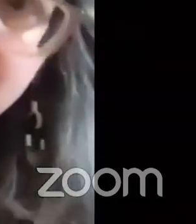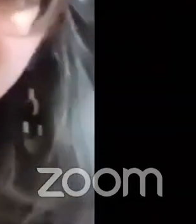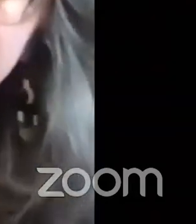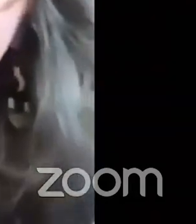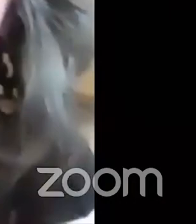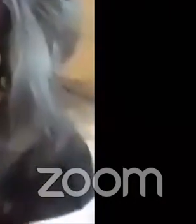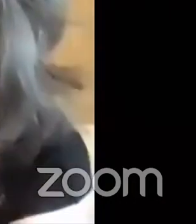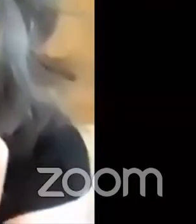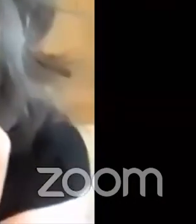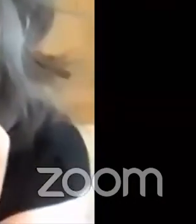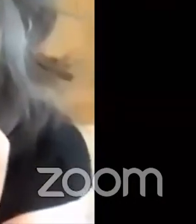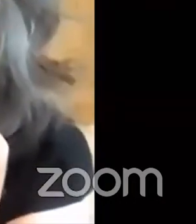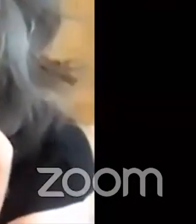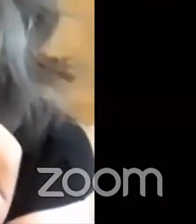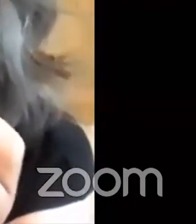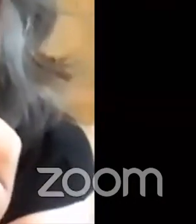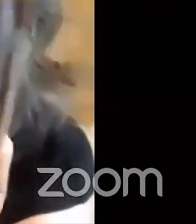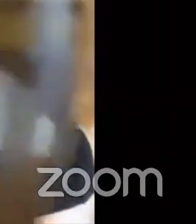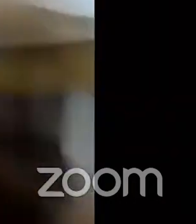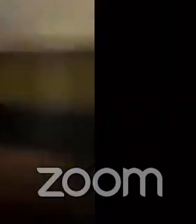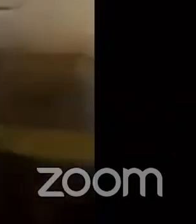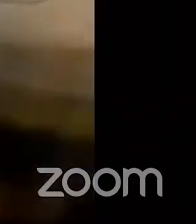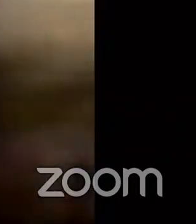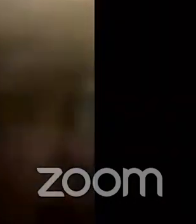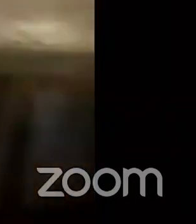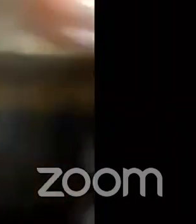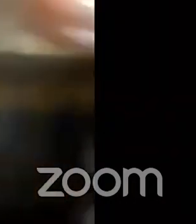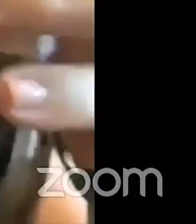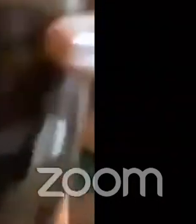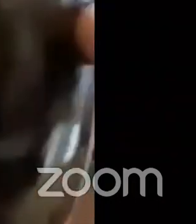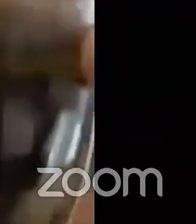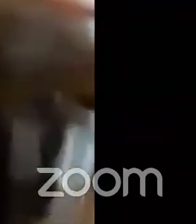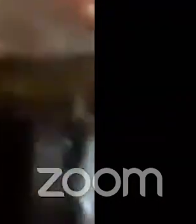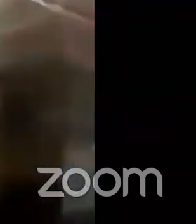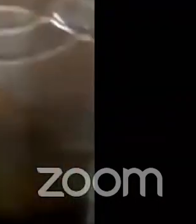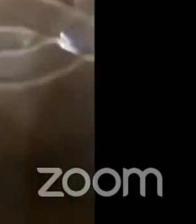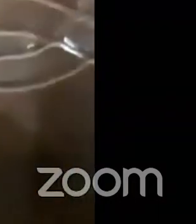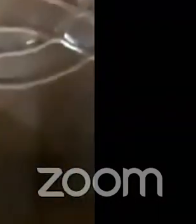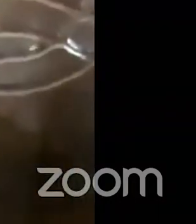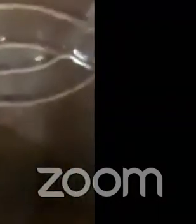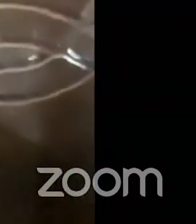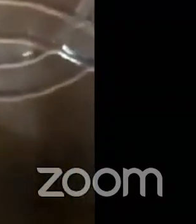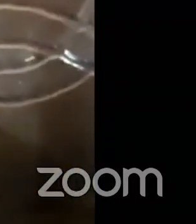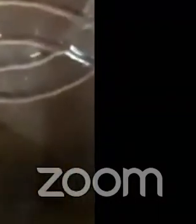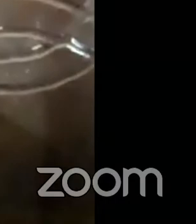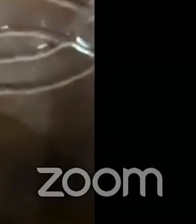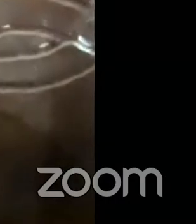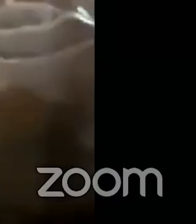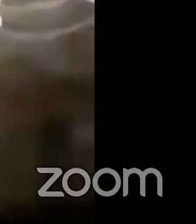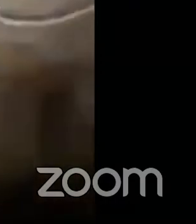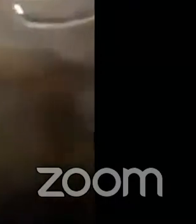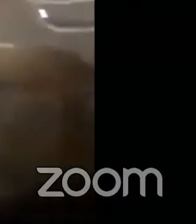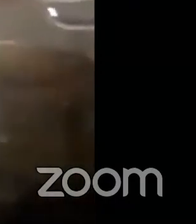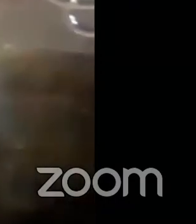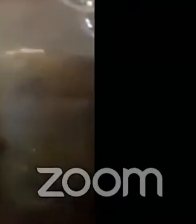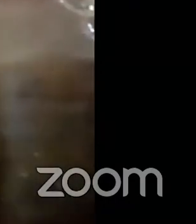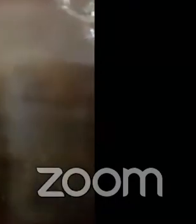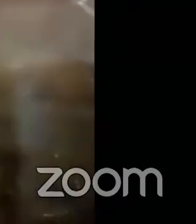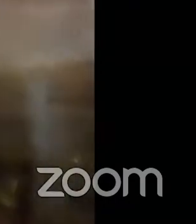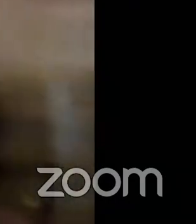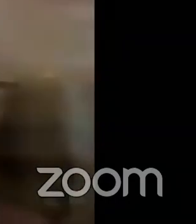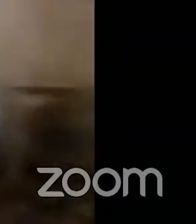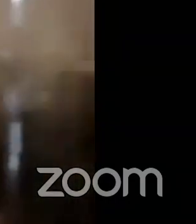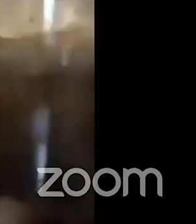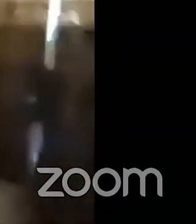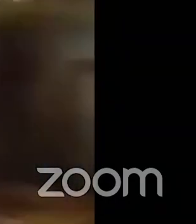of hard to see there the power of zoom huh but you can kind of see the